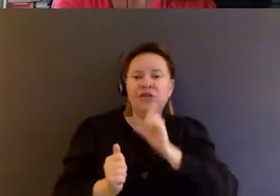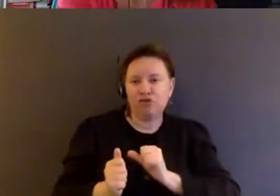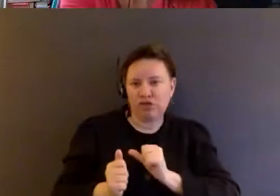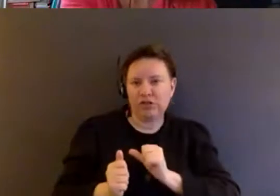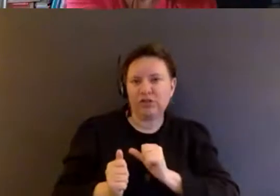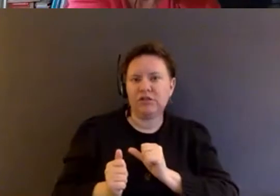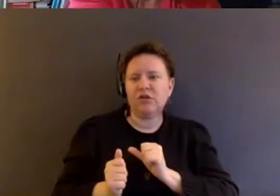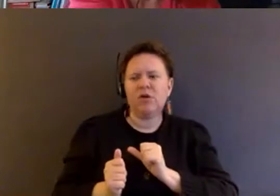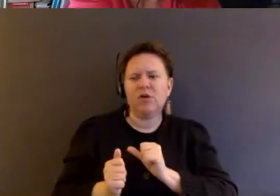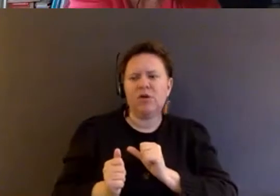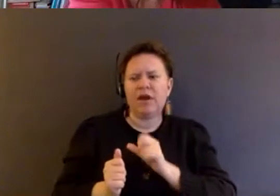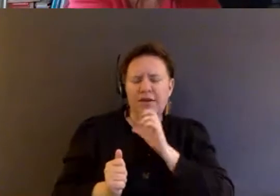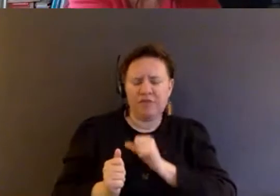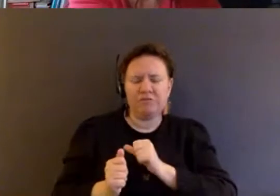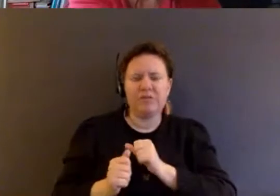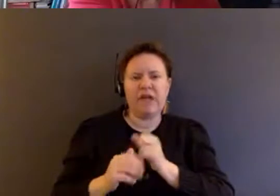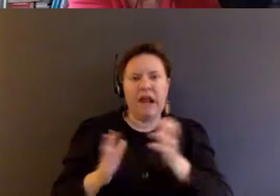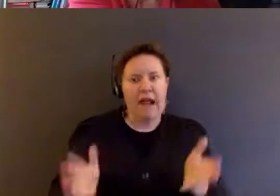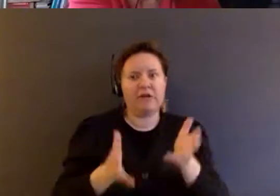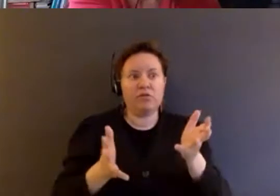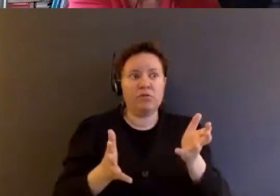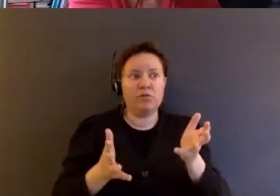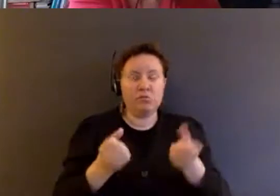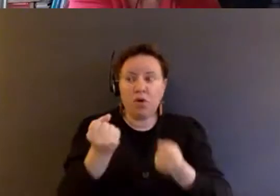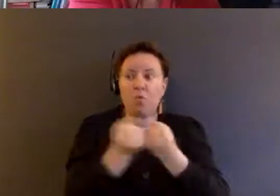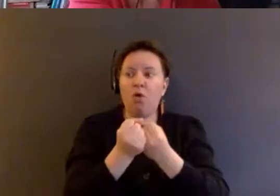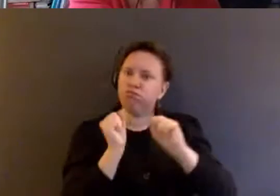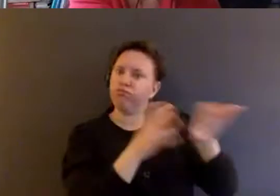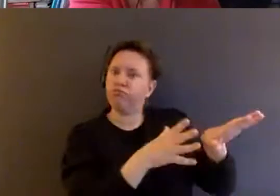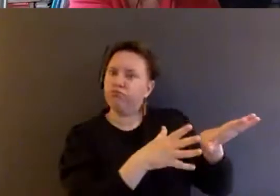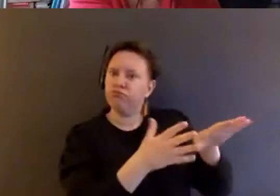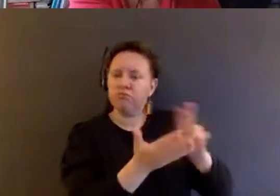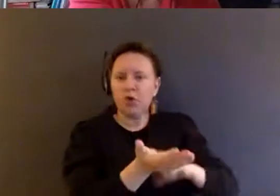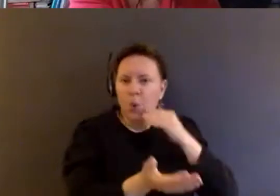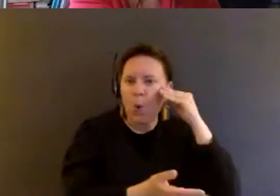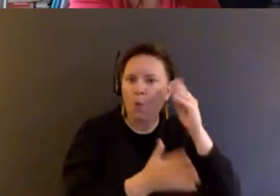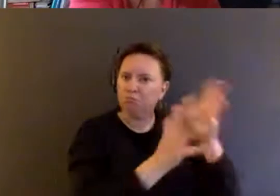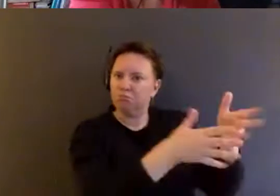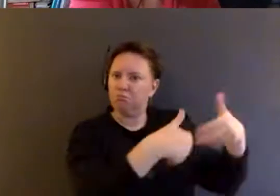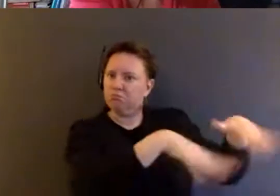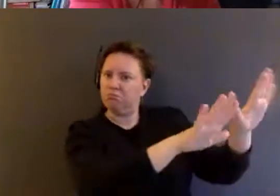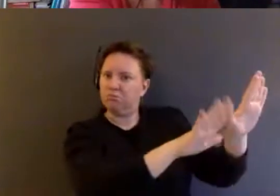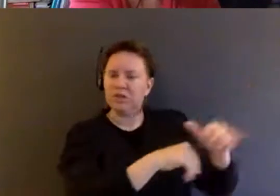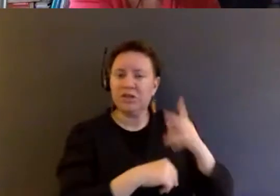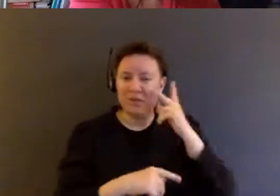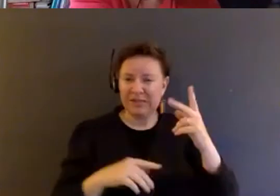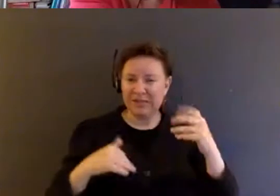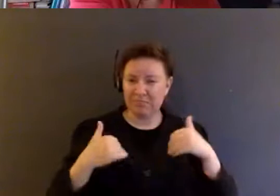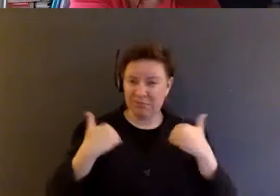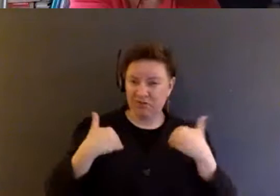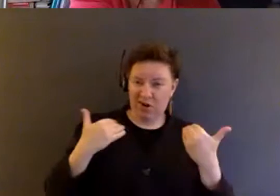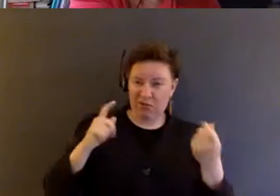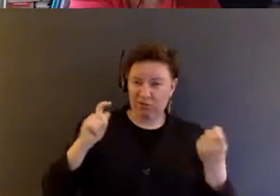institutionalization. So their question is, do you see a generational change here? Do you see